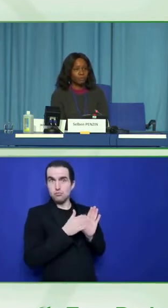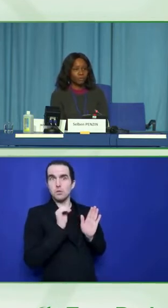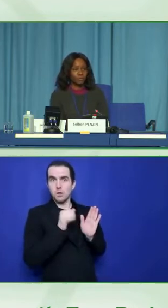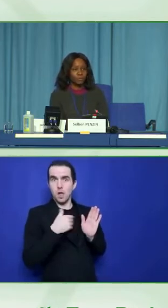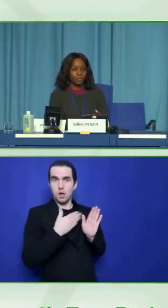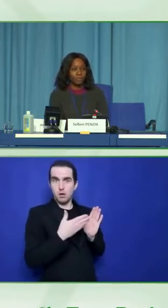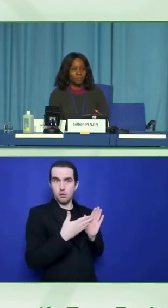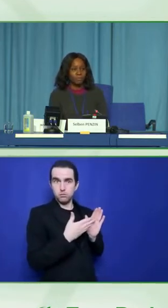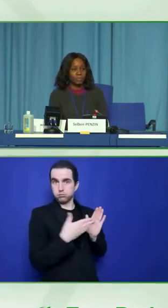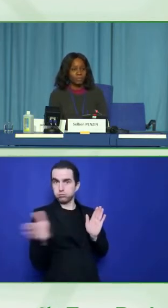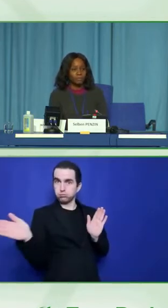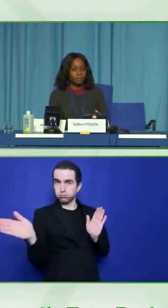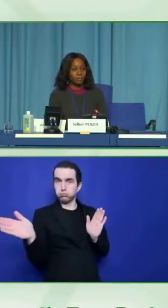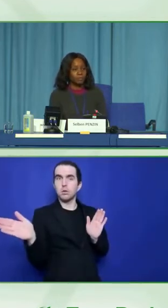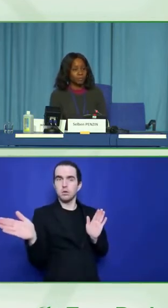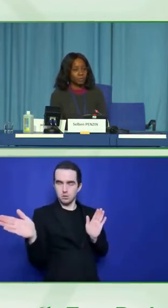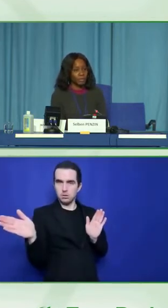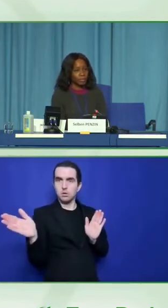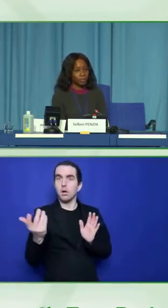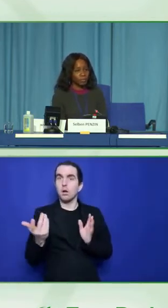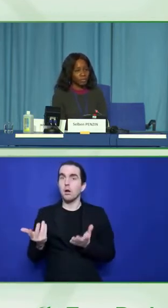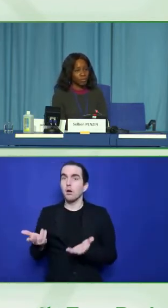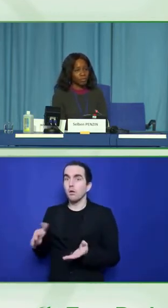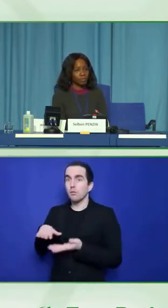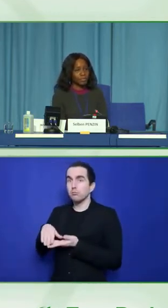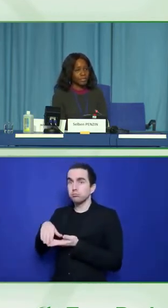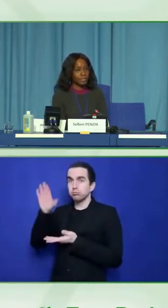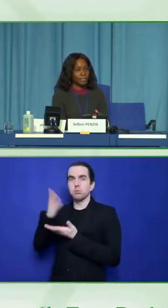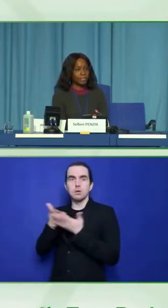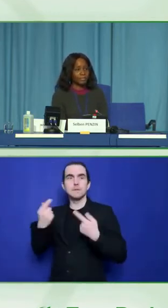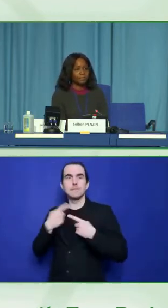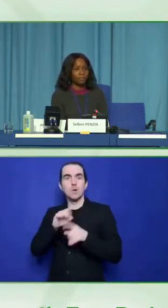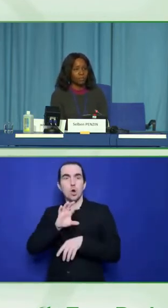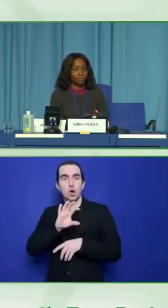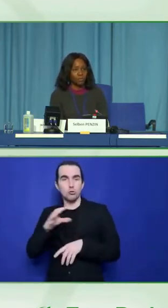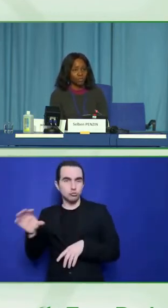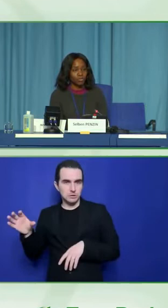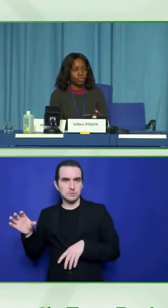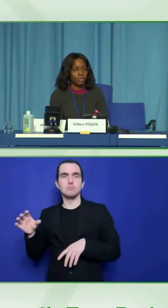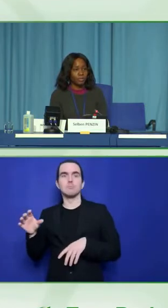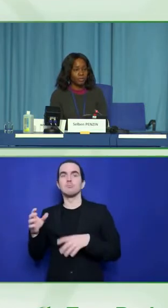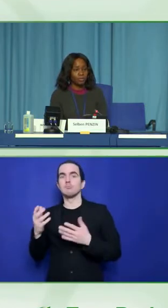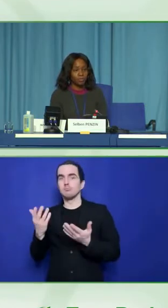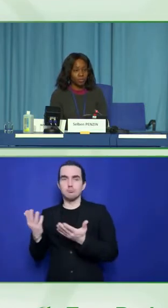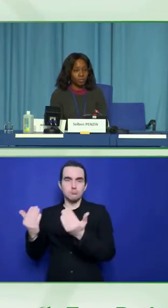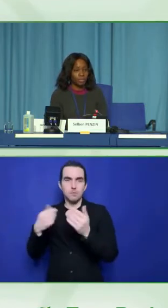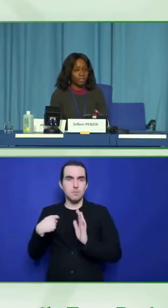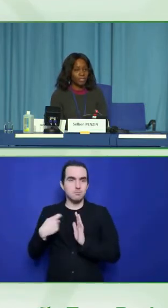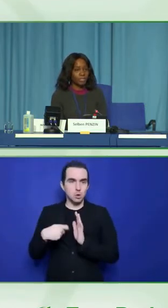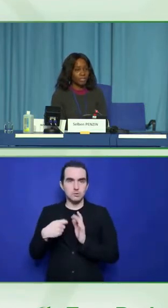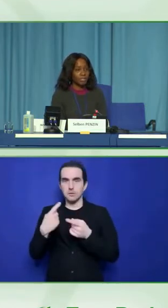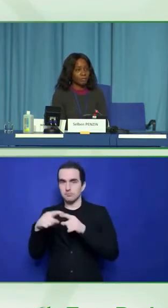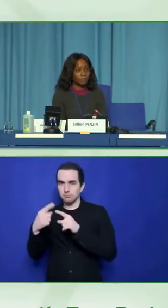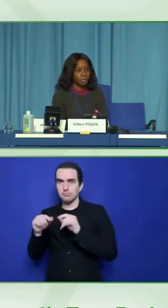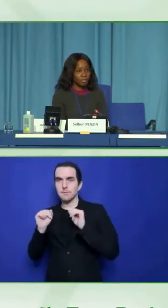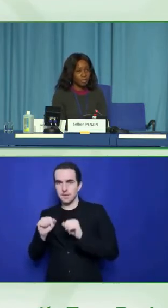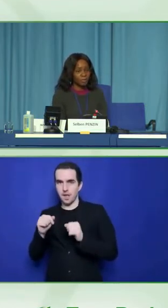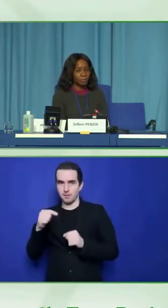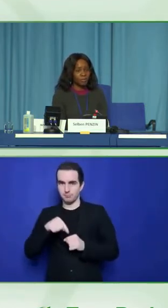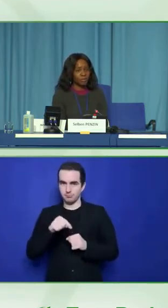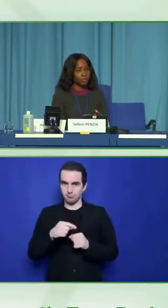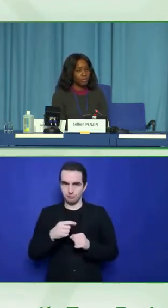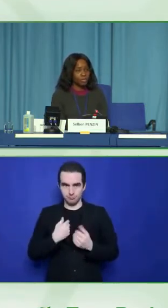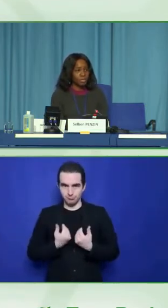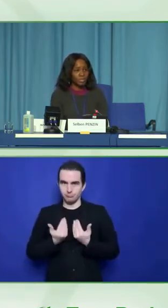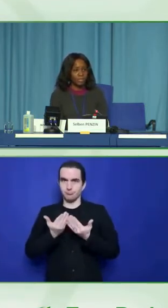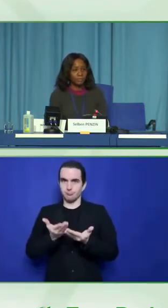also looking forward to having massive open online courses which will be targeted at construction and structural engineers, teaching